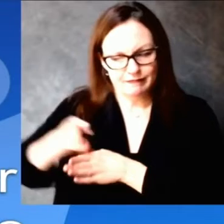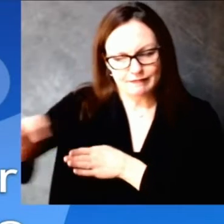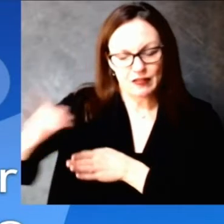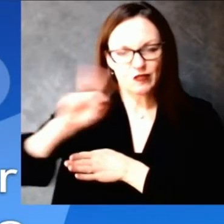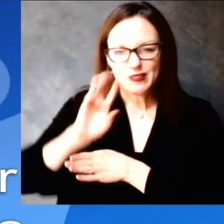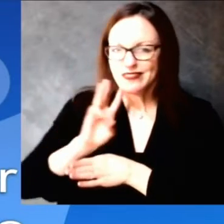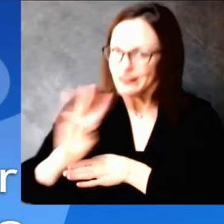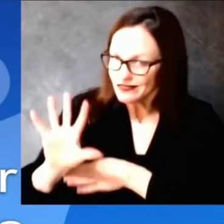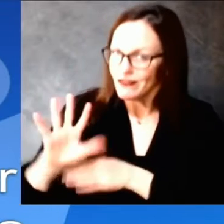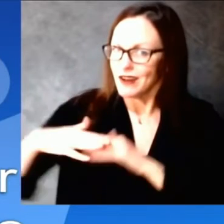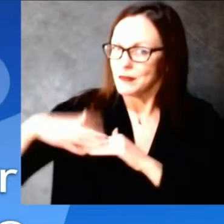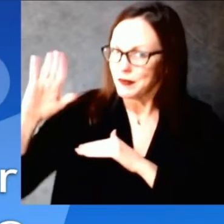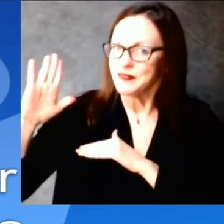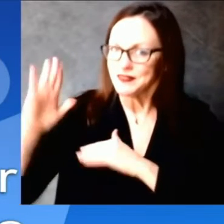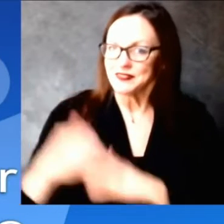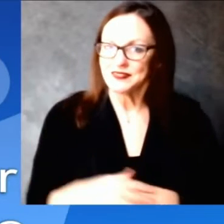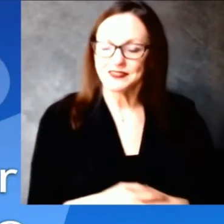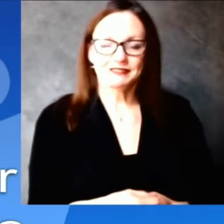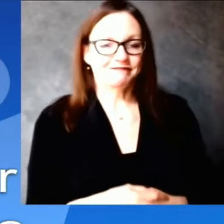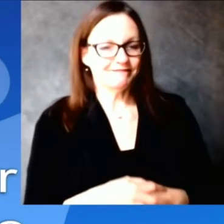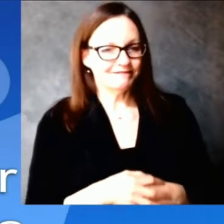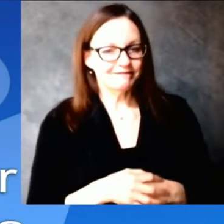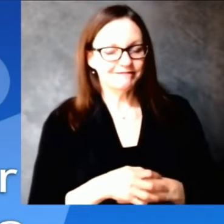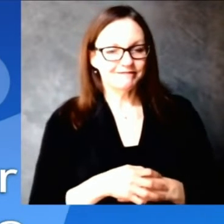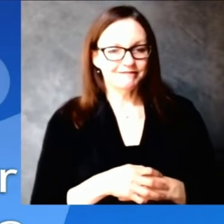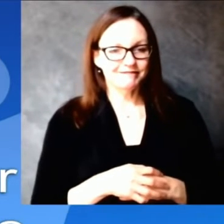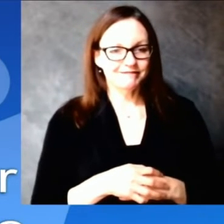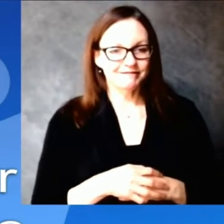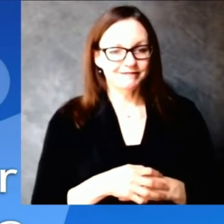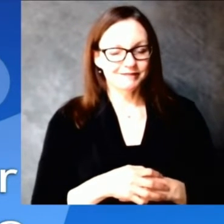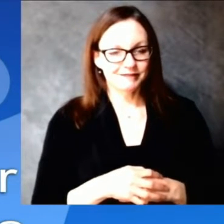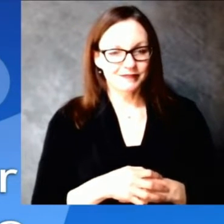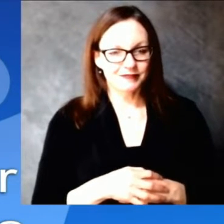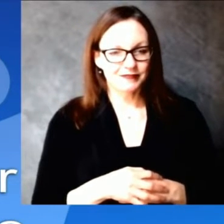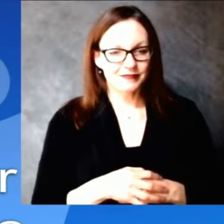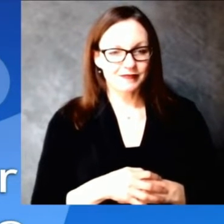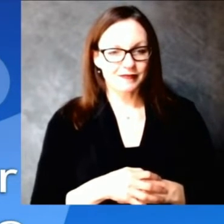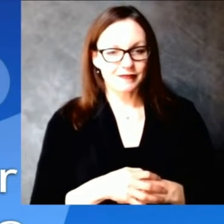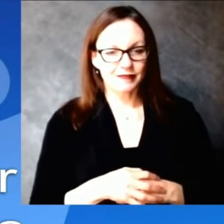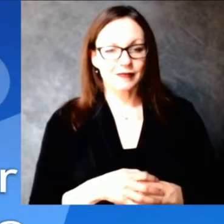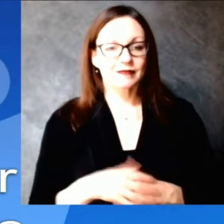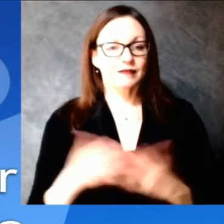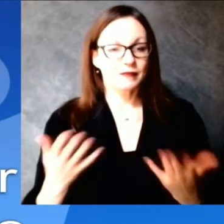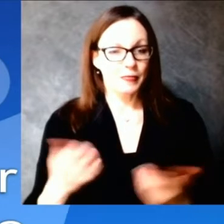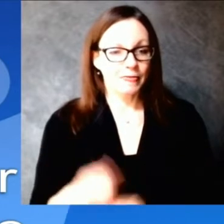For that, next question to Heather Poltrock, WSAW. Heather.